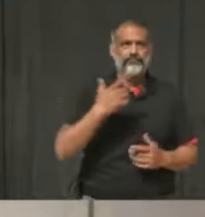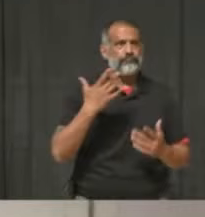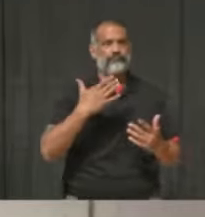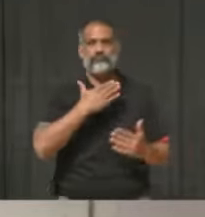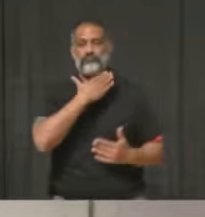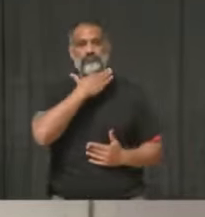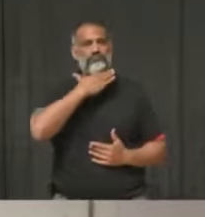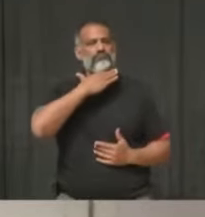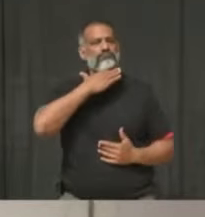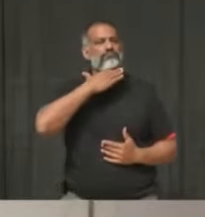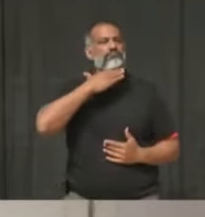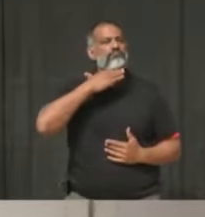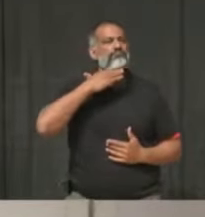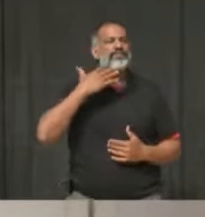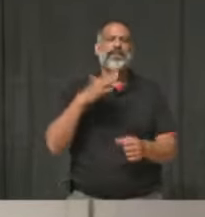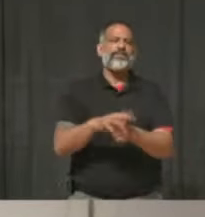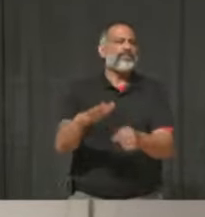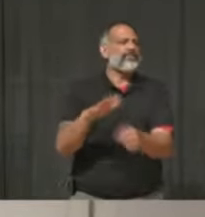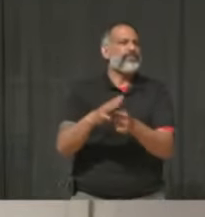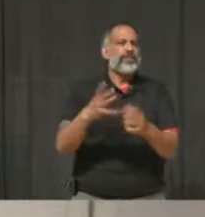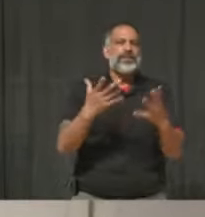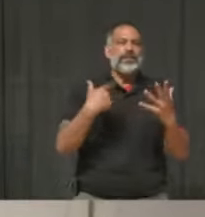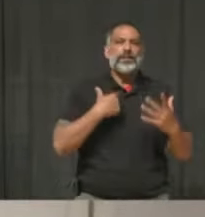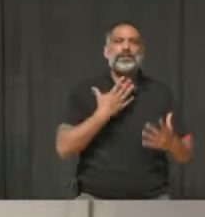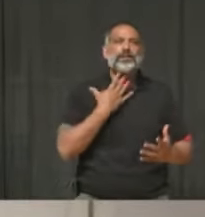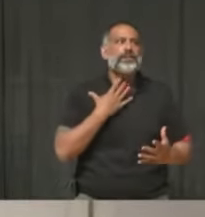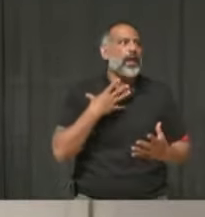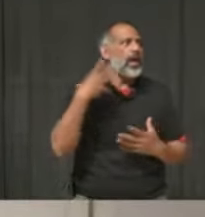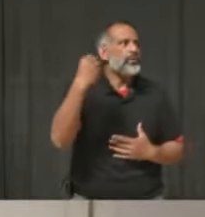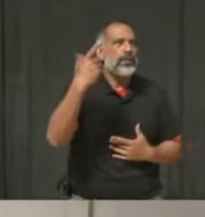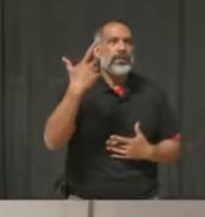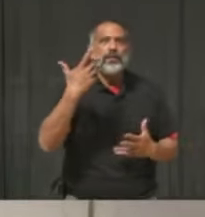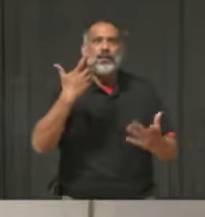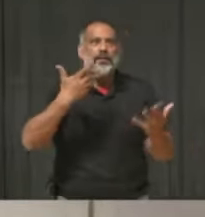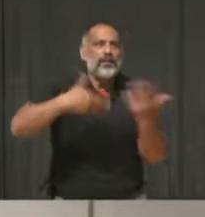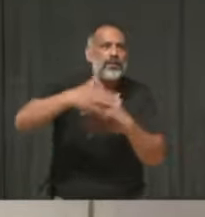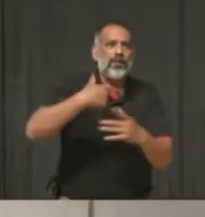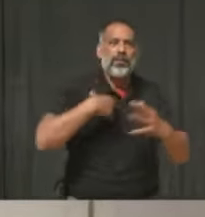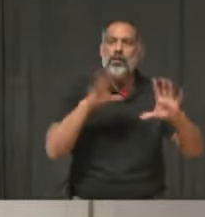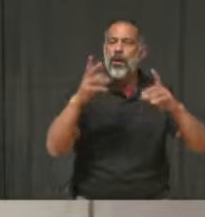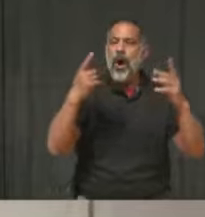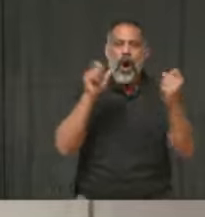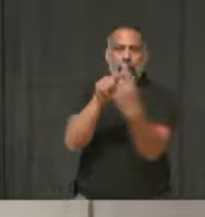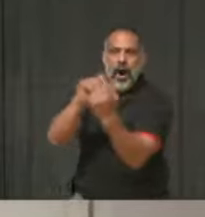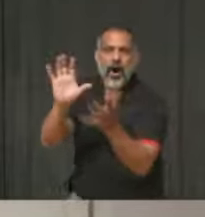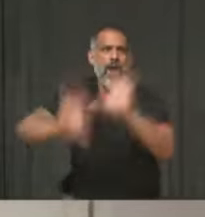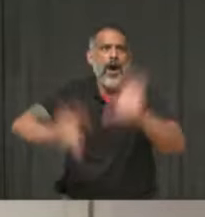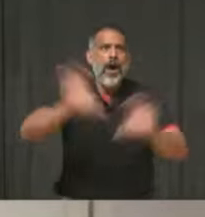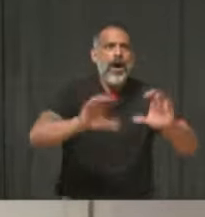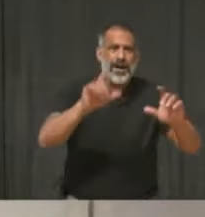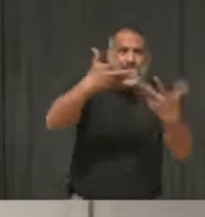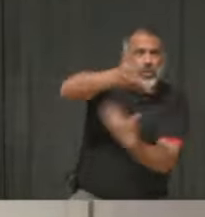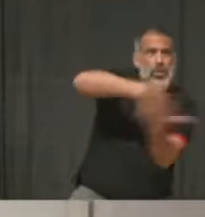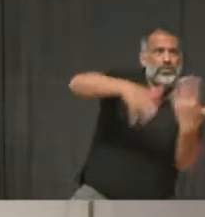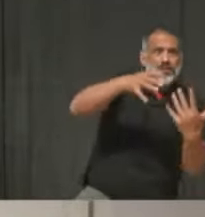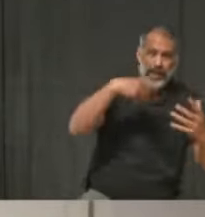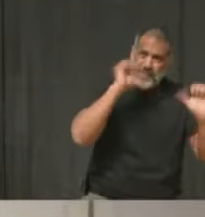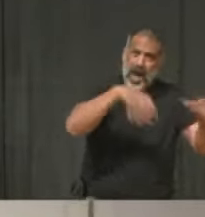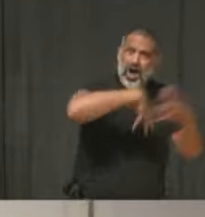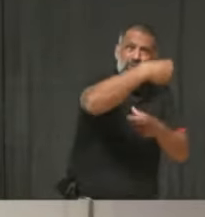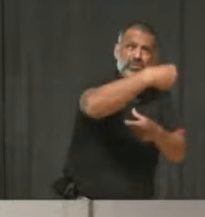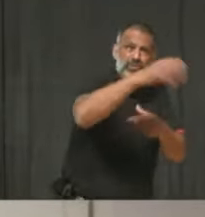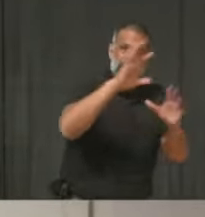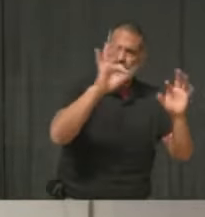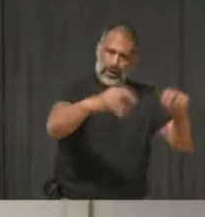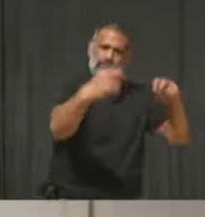basically have a need for social interaction. This can be done really safely outside, and what we actually don't want, we